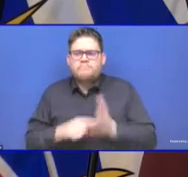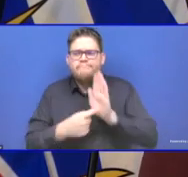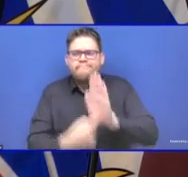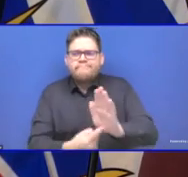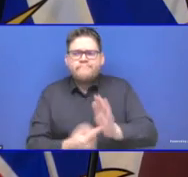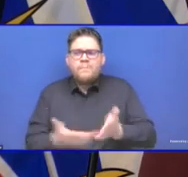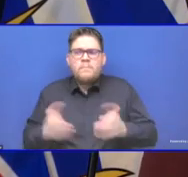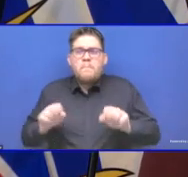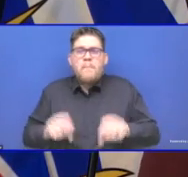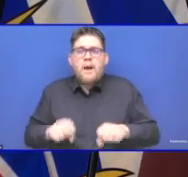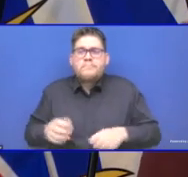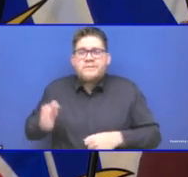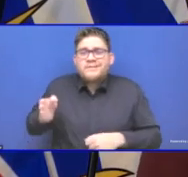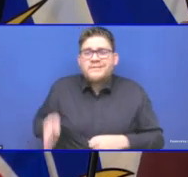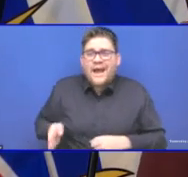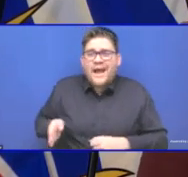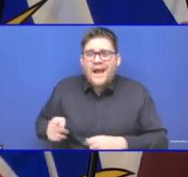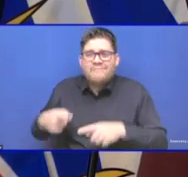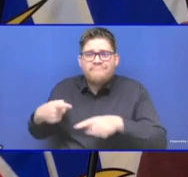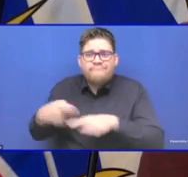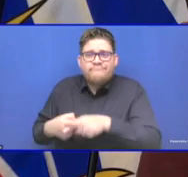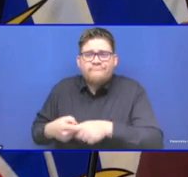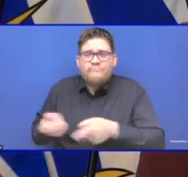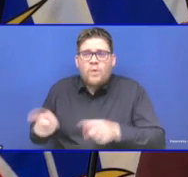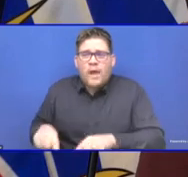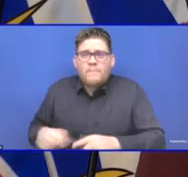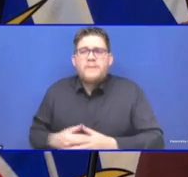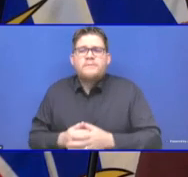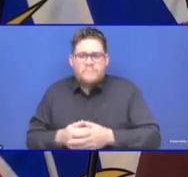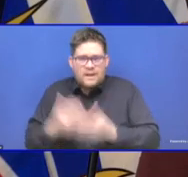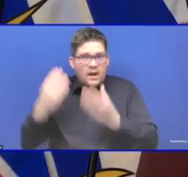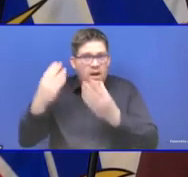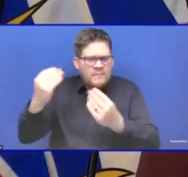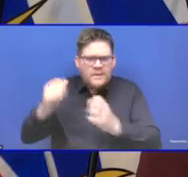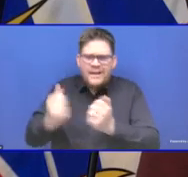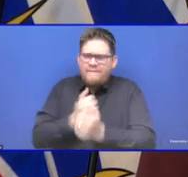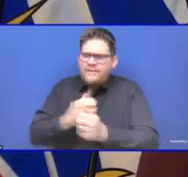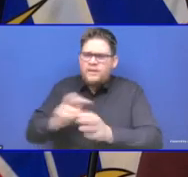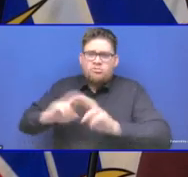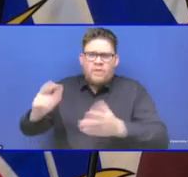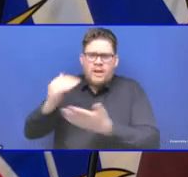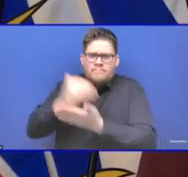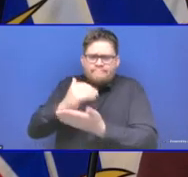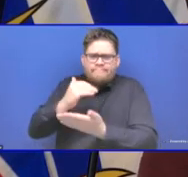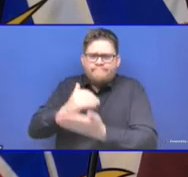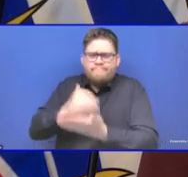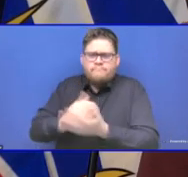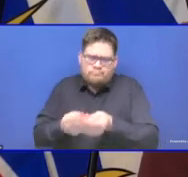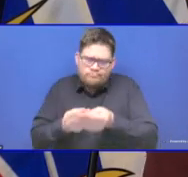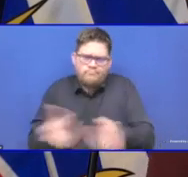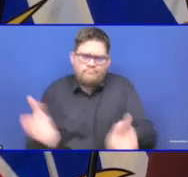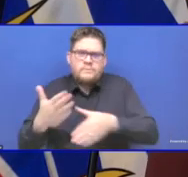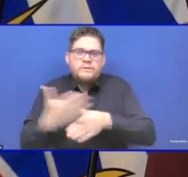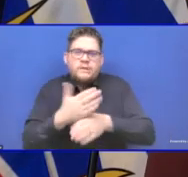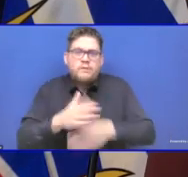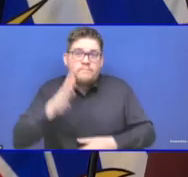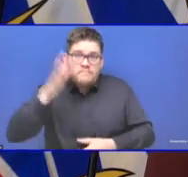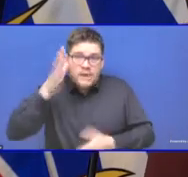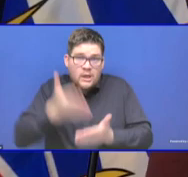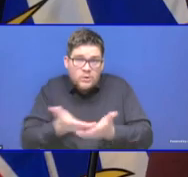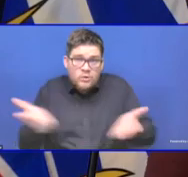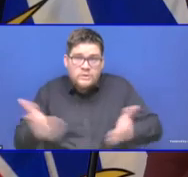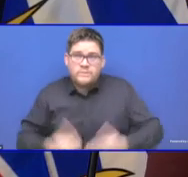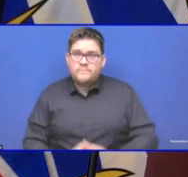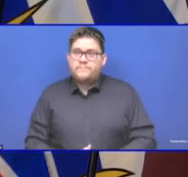and younger people. So it's, you know, I think confidence in the vaccine is something that we take really seriously